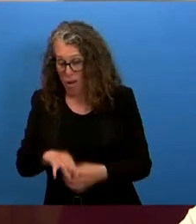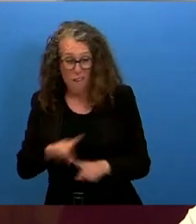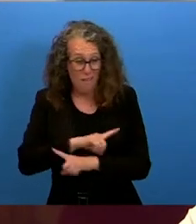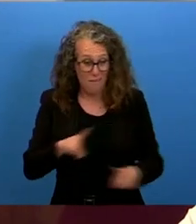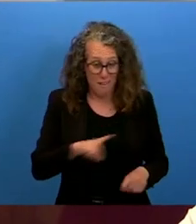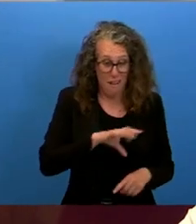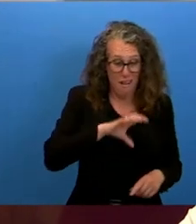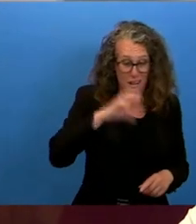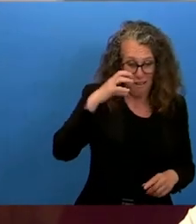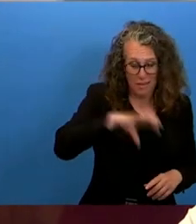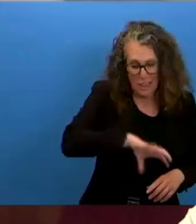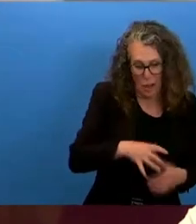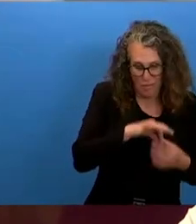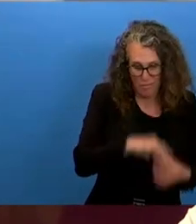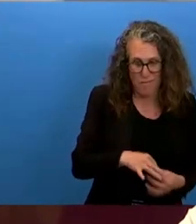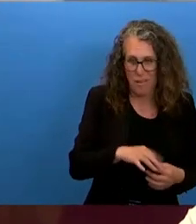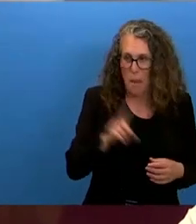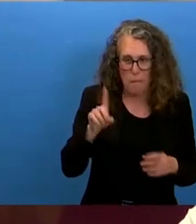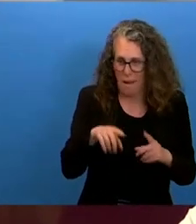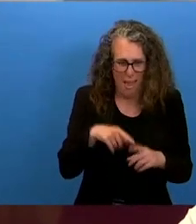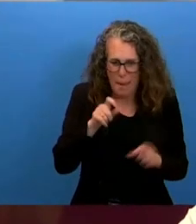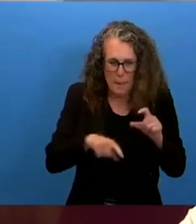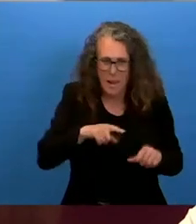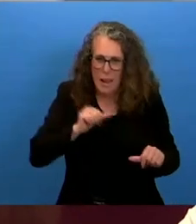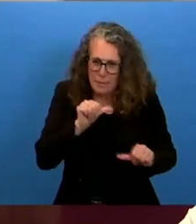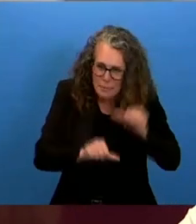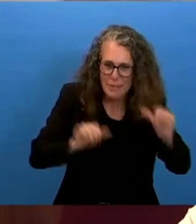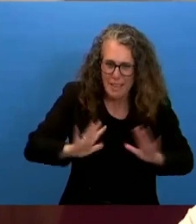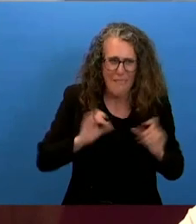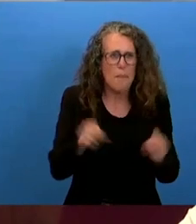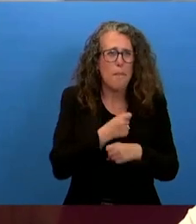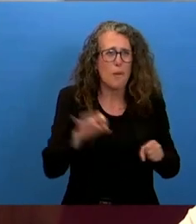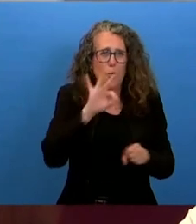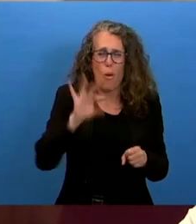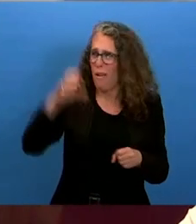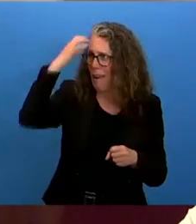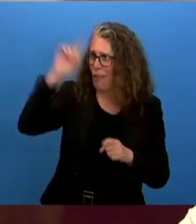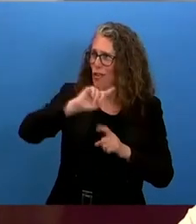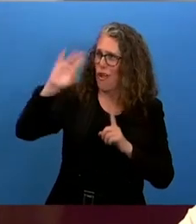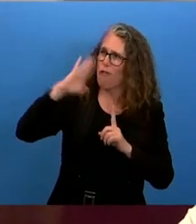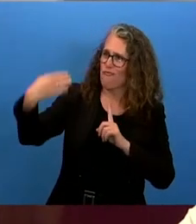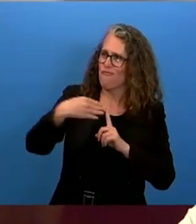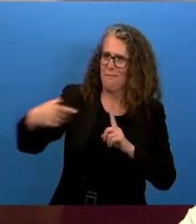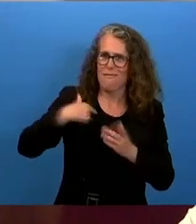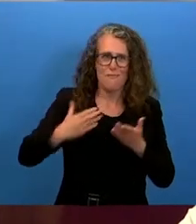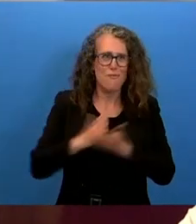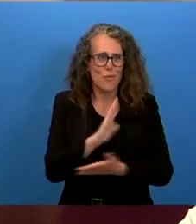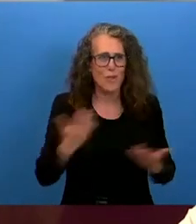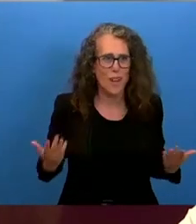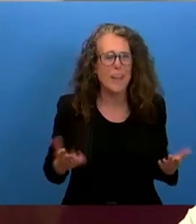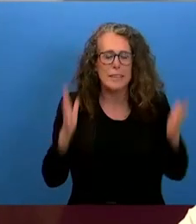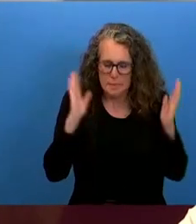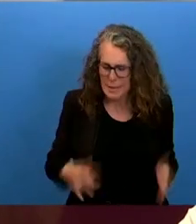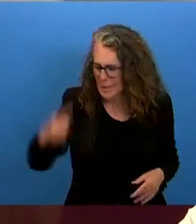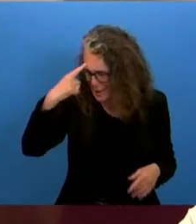by states that do not recognize their rights at all these four situations must be borne in mind by the united nations